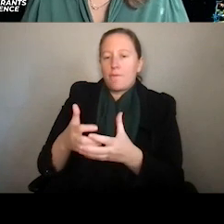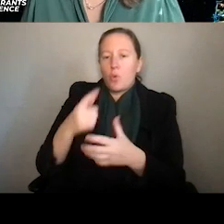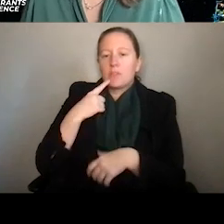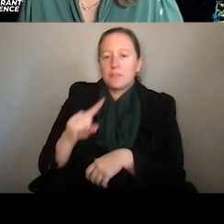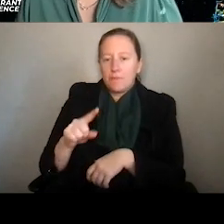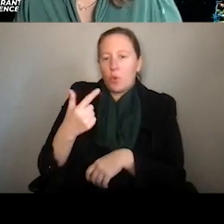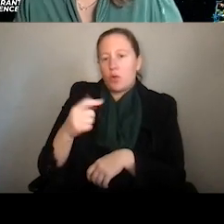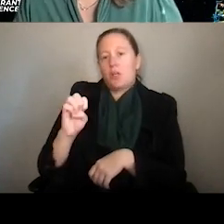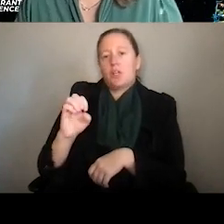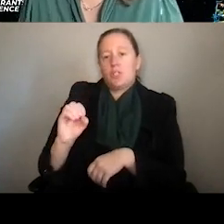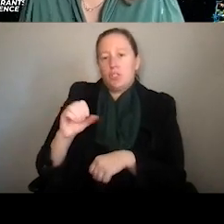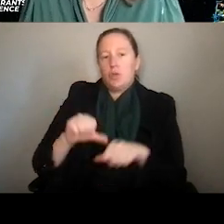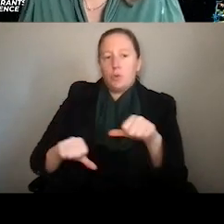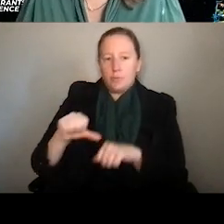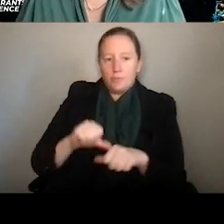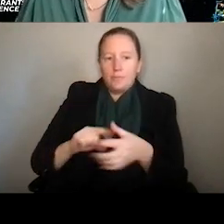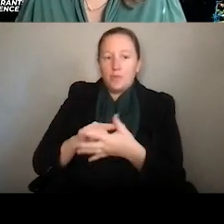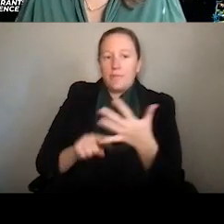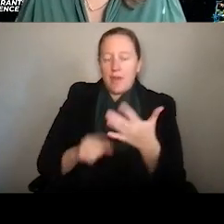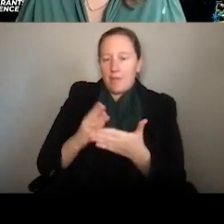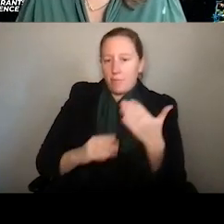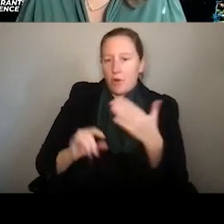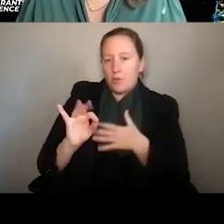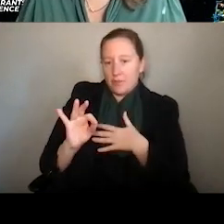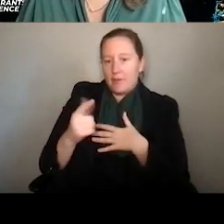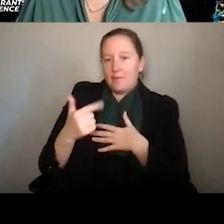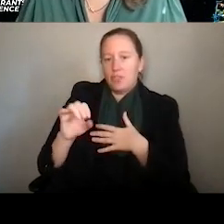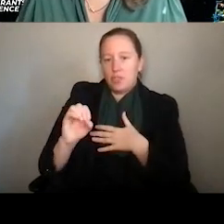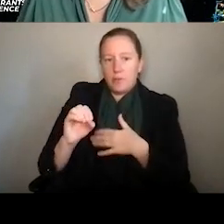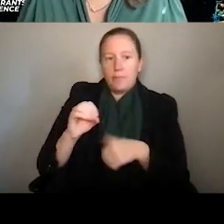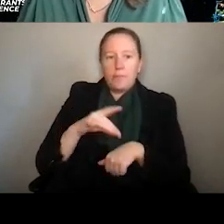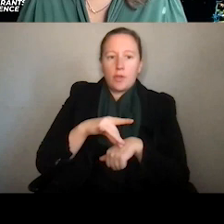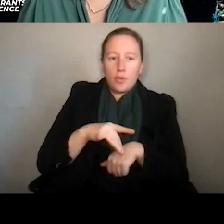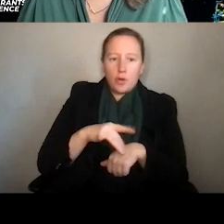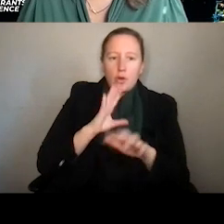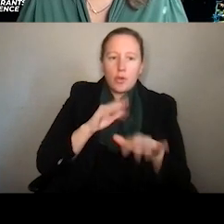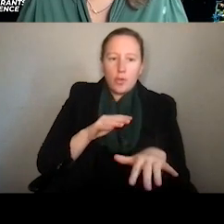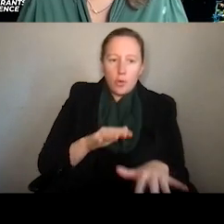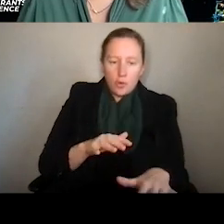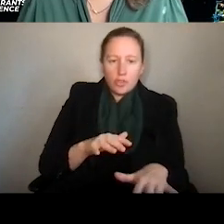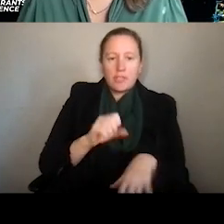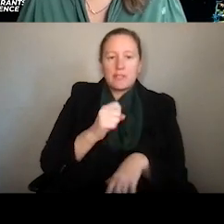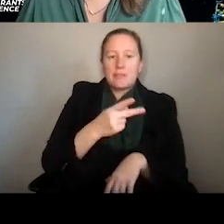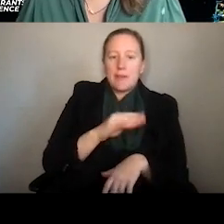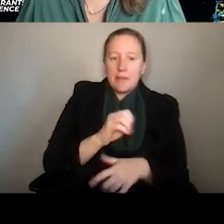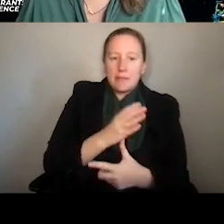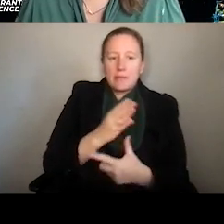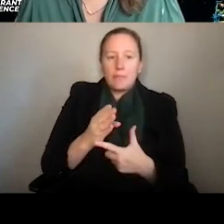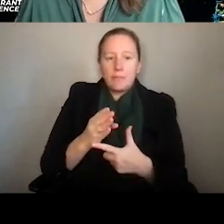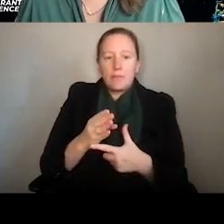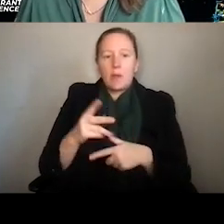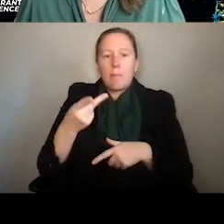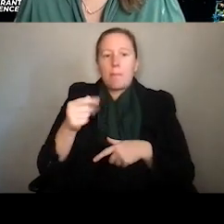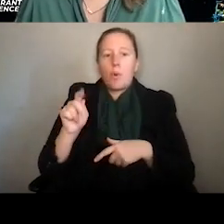So GEO is divided into five parts. The Divisions of Earth, Oceans, Atmospheric and Geospace Sciences, the Office of Polar